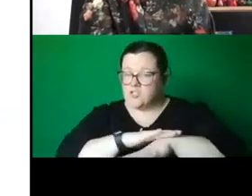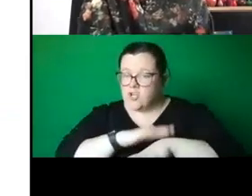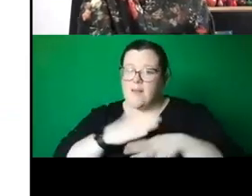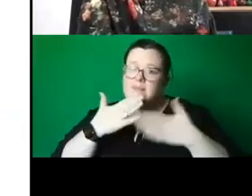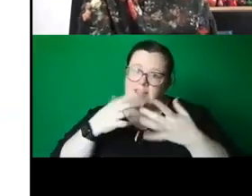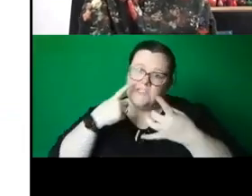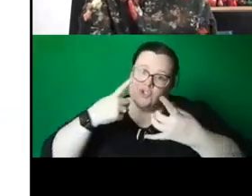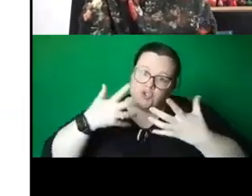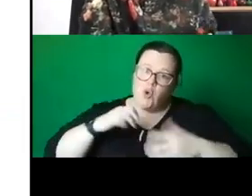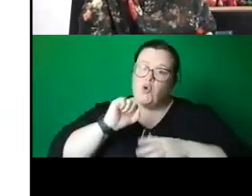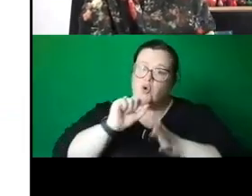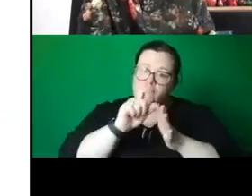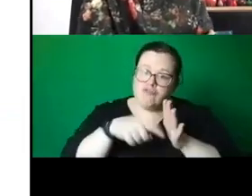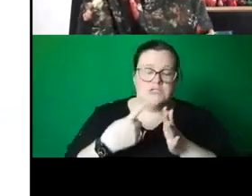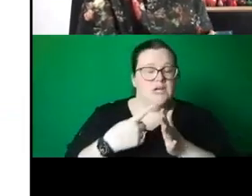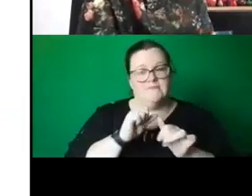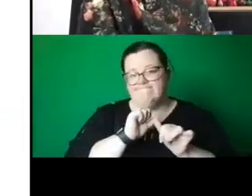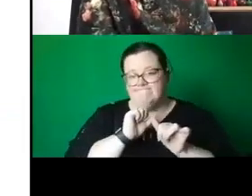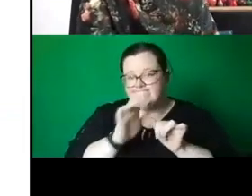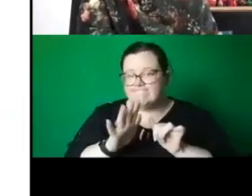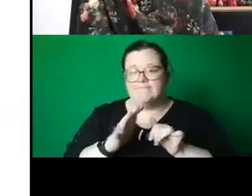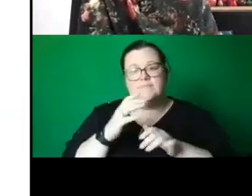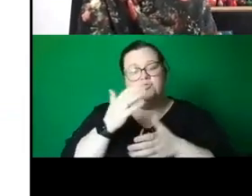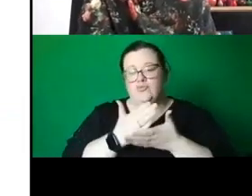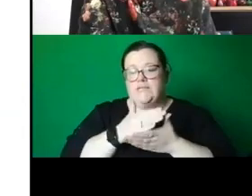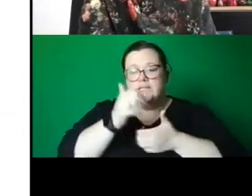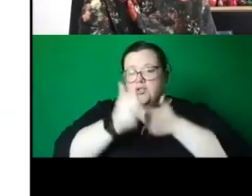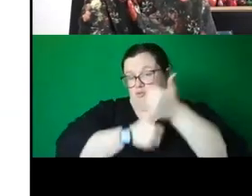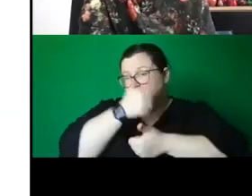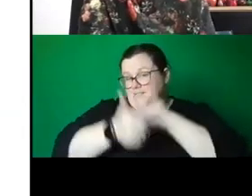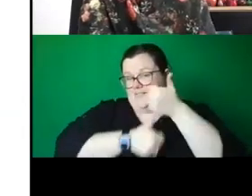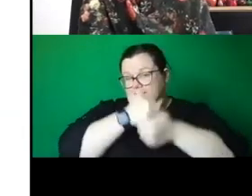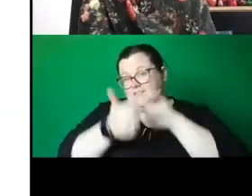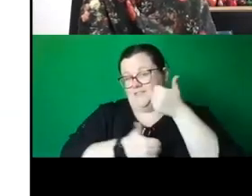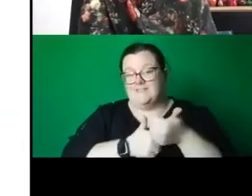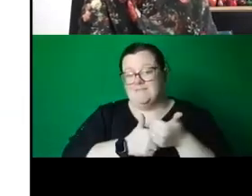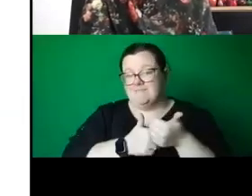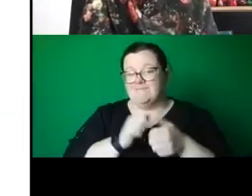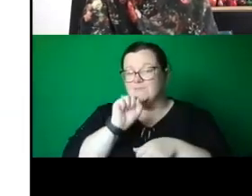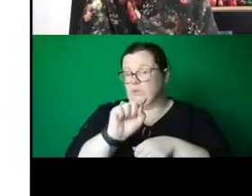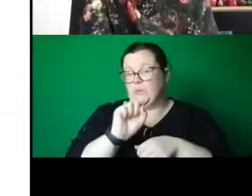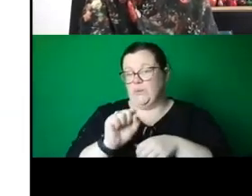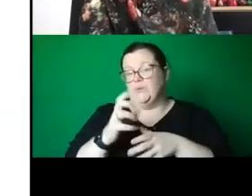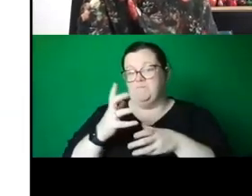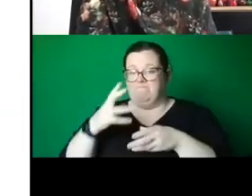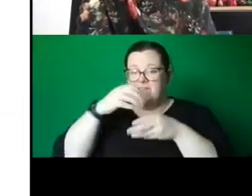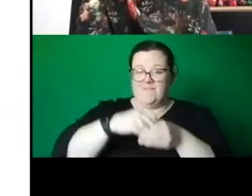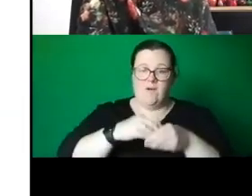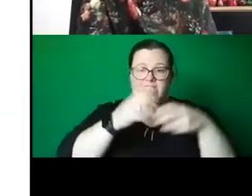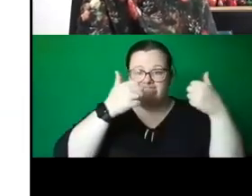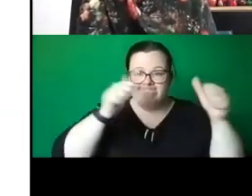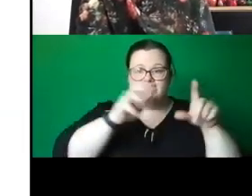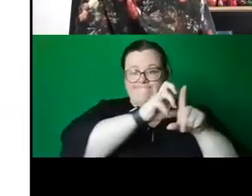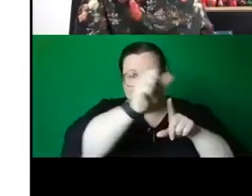you know, a big congratulations to you on, on all of the accomplishments. Um,